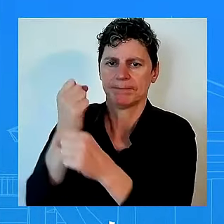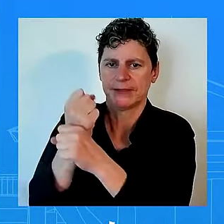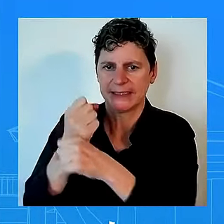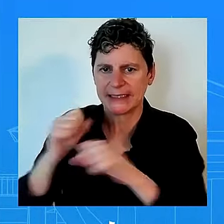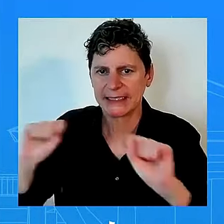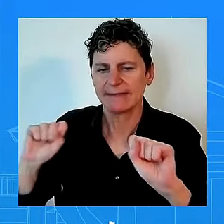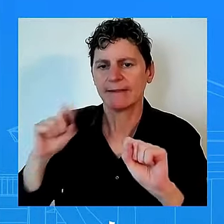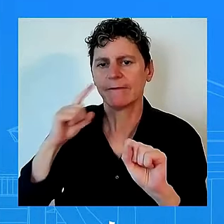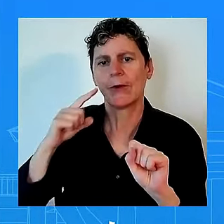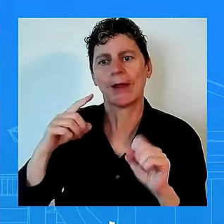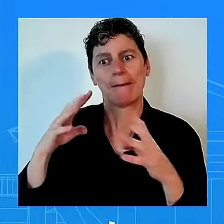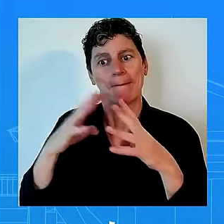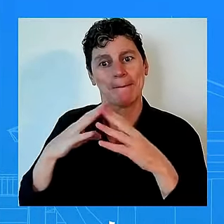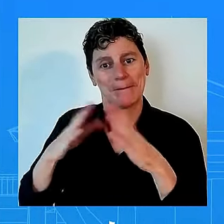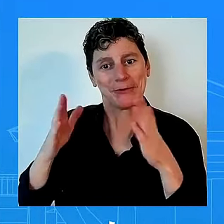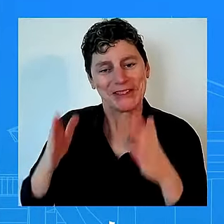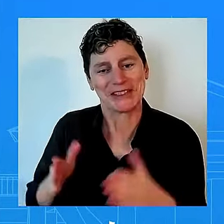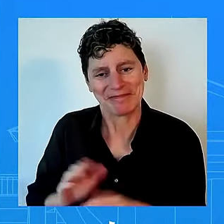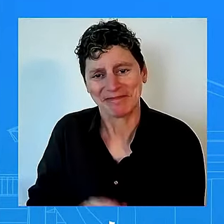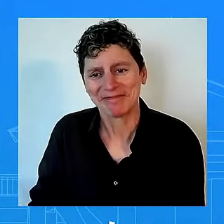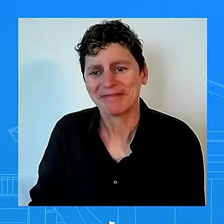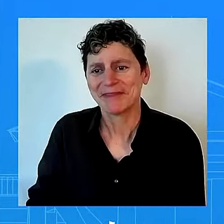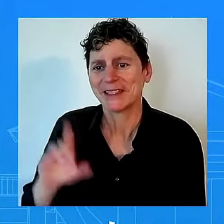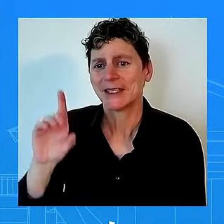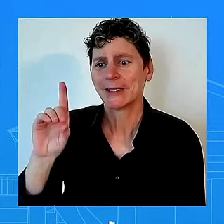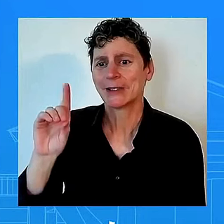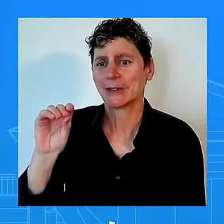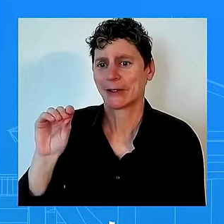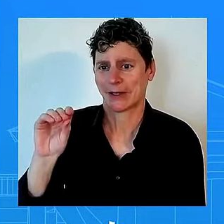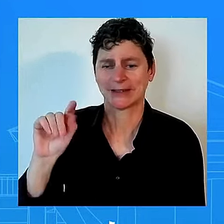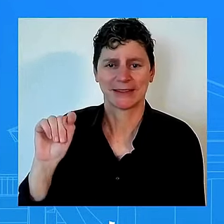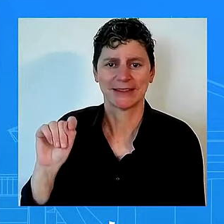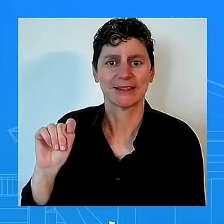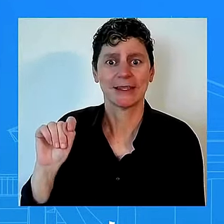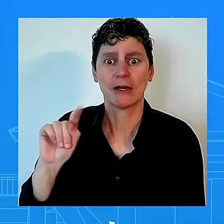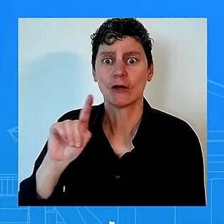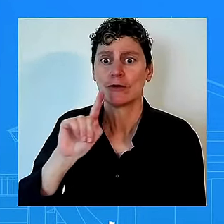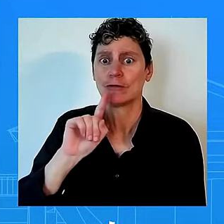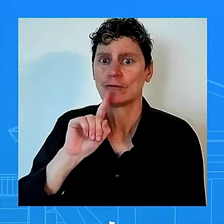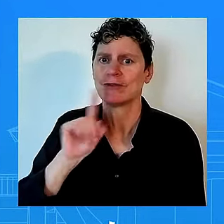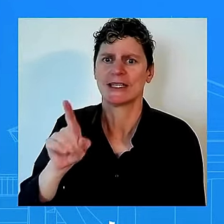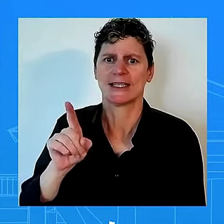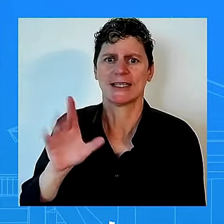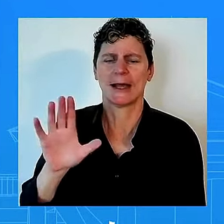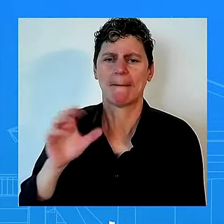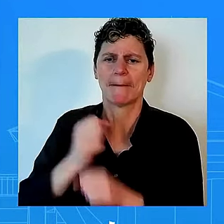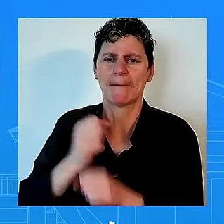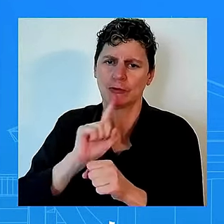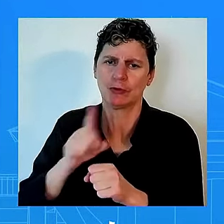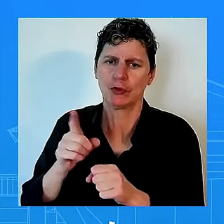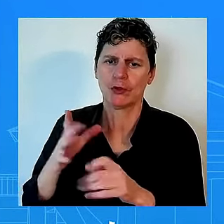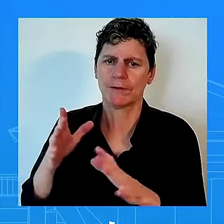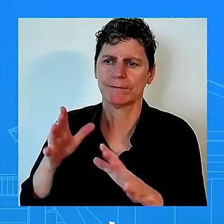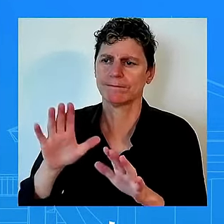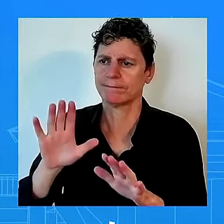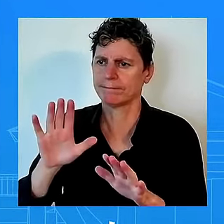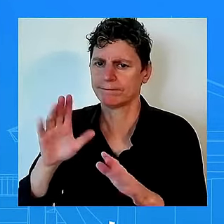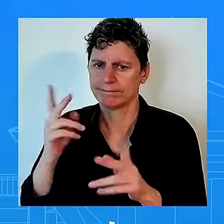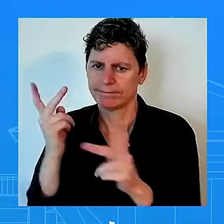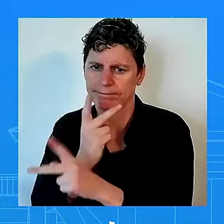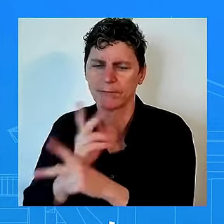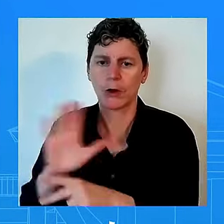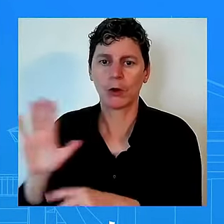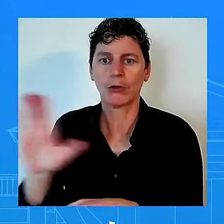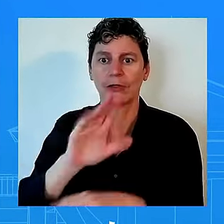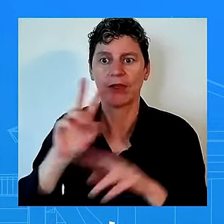to to make sure there's transparency and they deal with those safety issues faa has been on top of that as well but i can't speak to